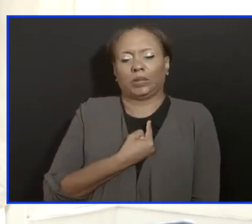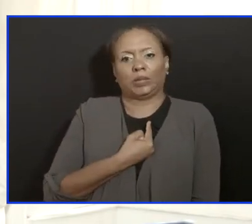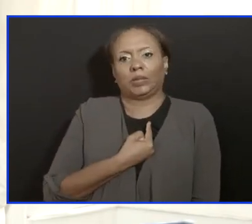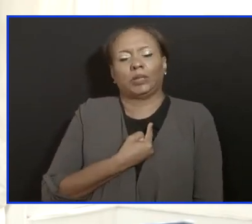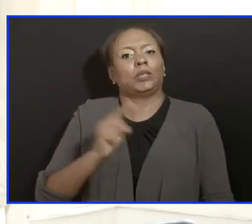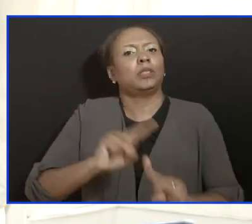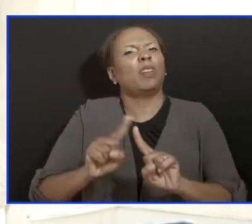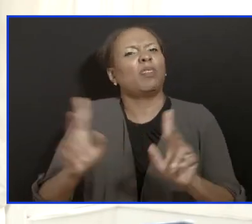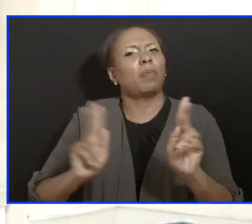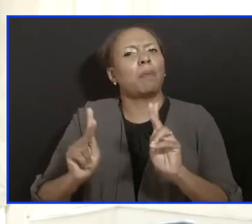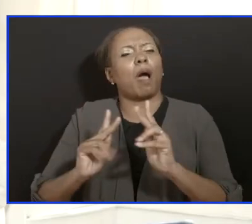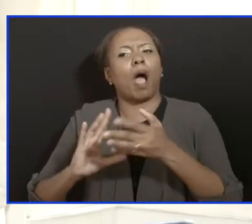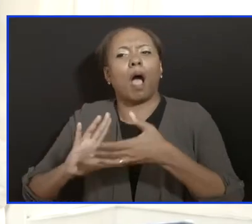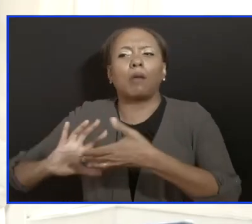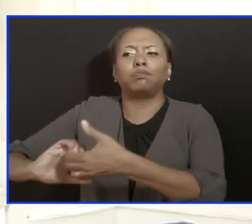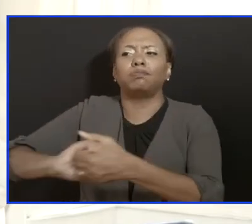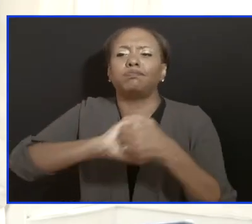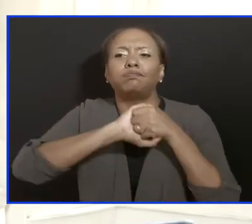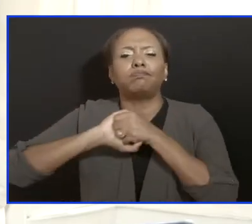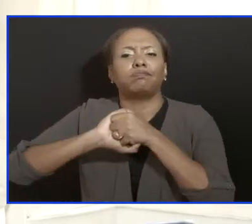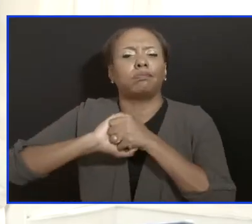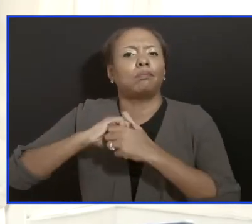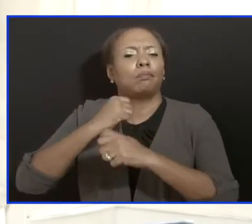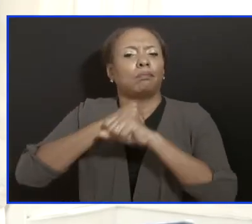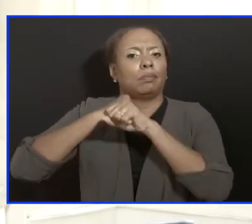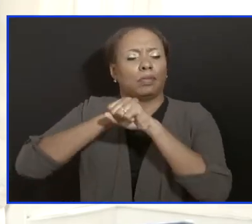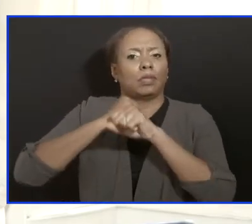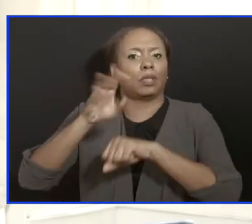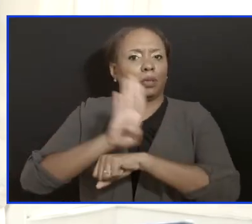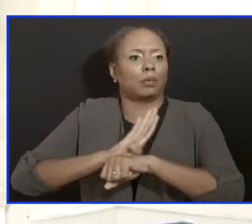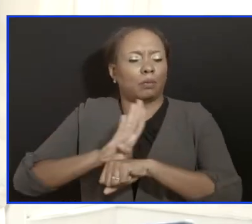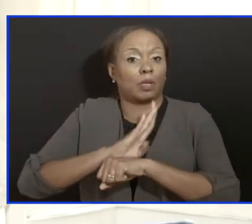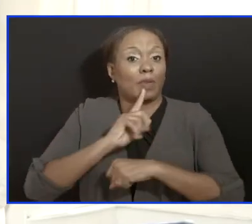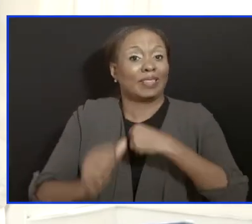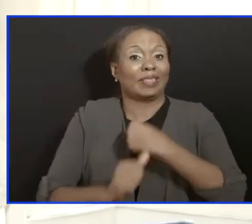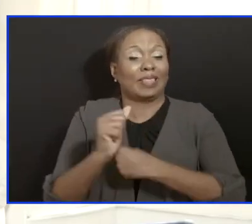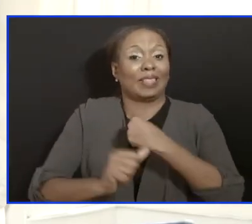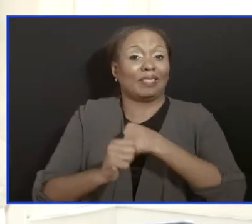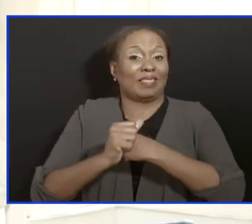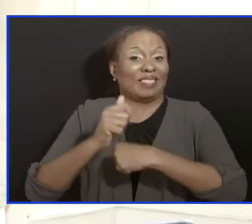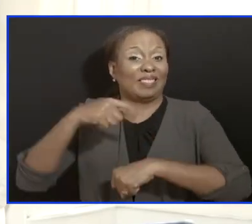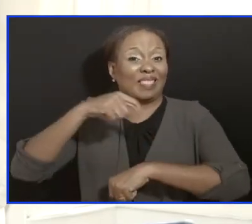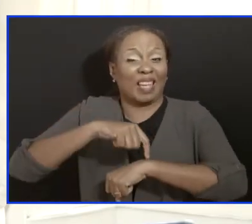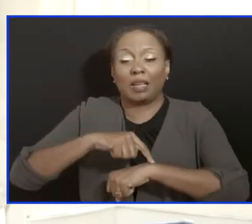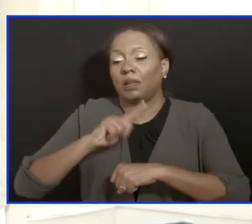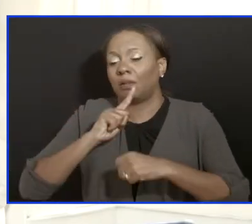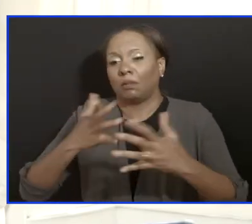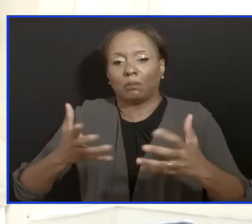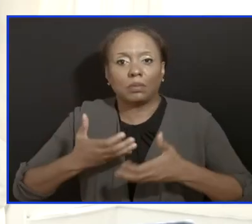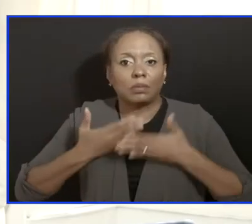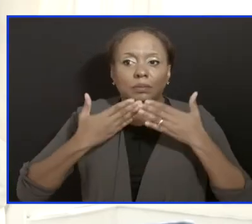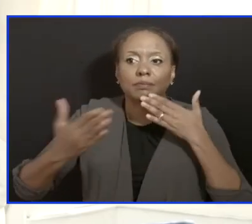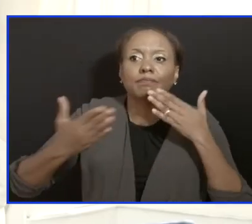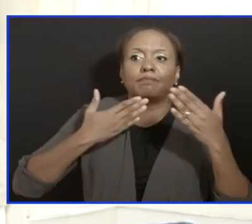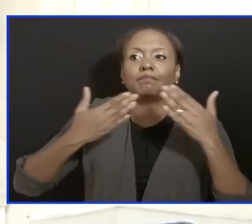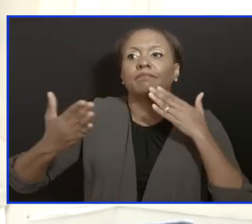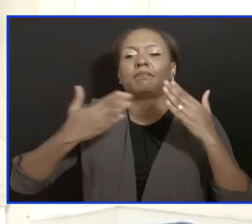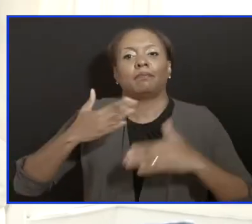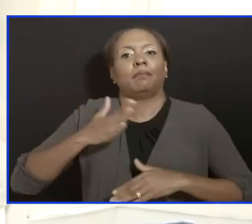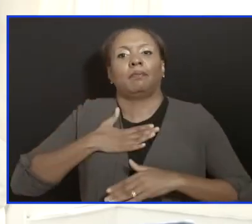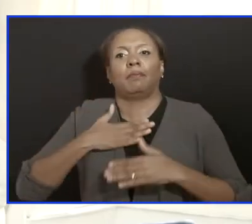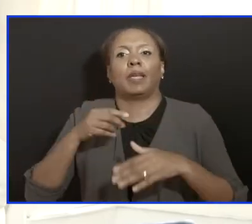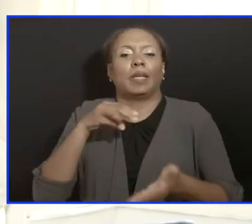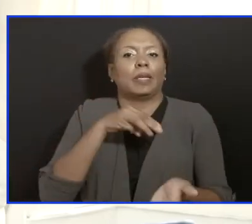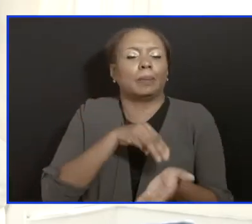in my opinion, to protect this country in one of the most dangerous things I think we face. And I just want to take the opportunity to thank many of the medical consultants. I